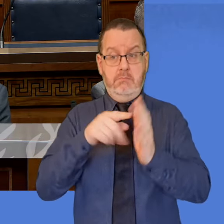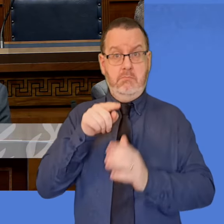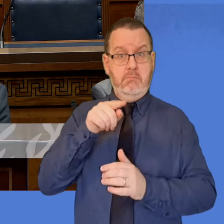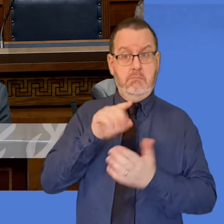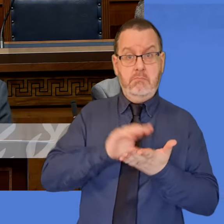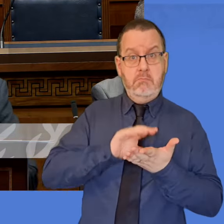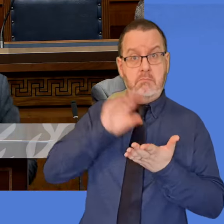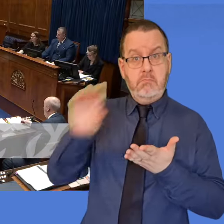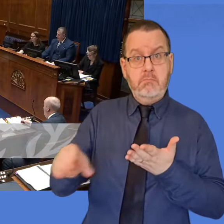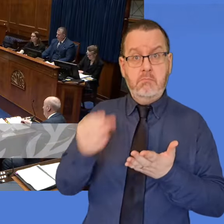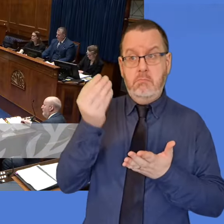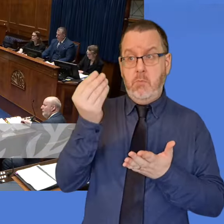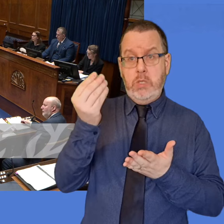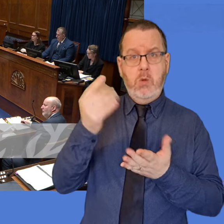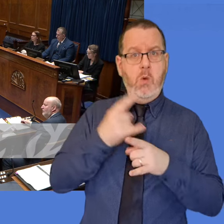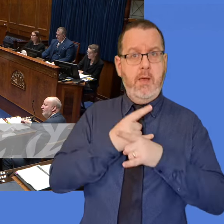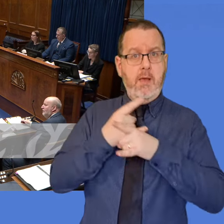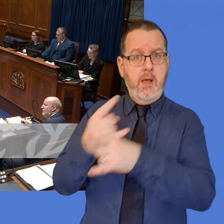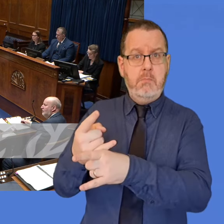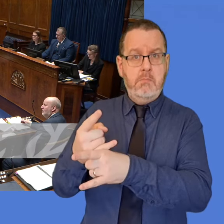feet? Mr. Minister.